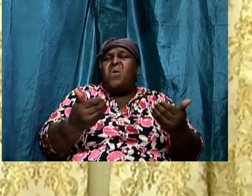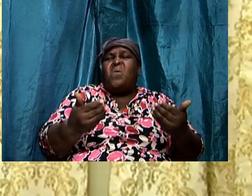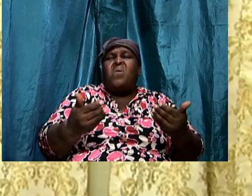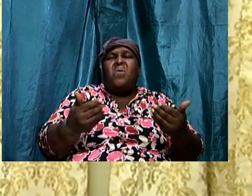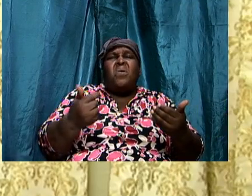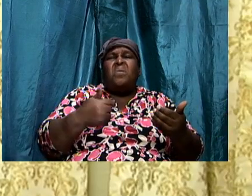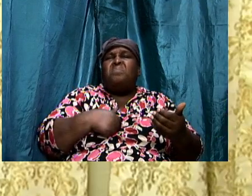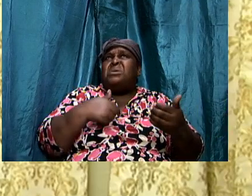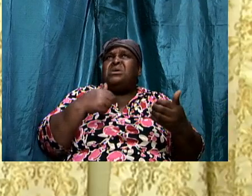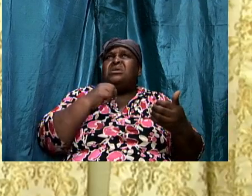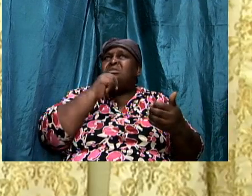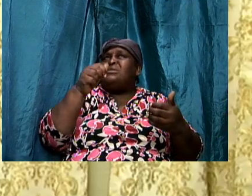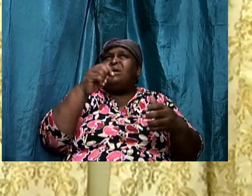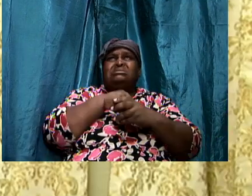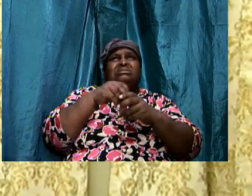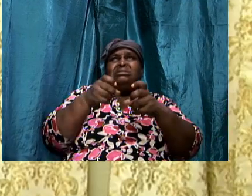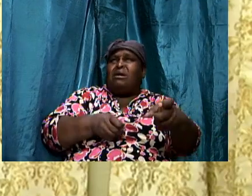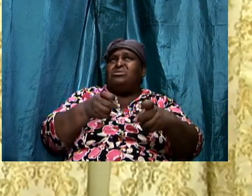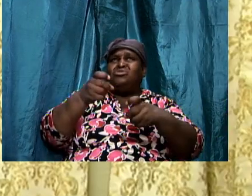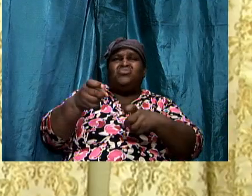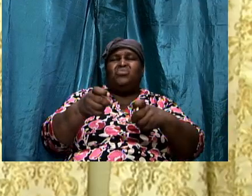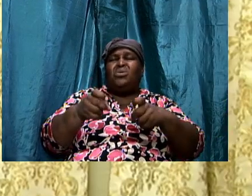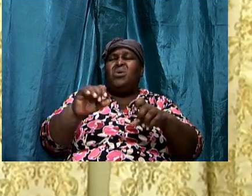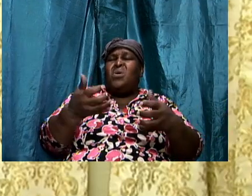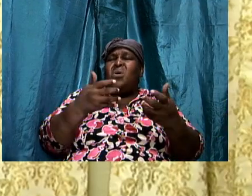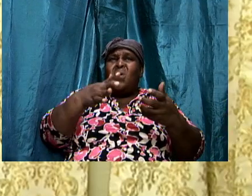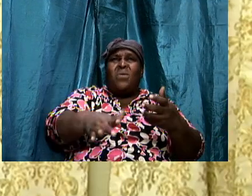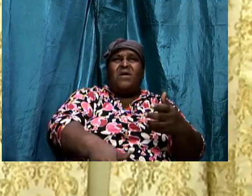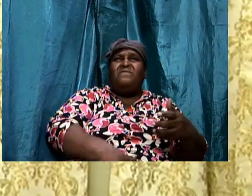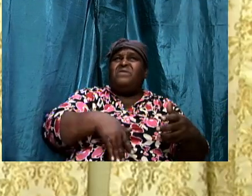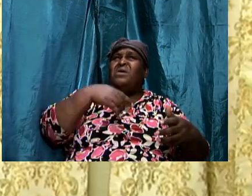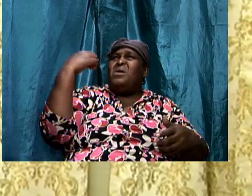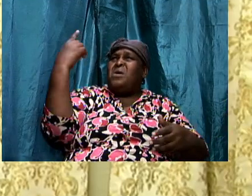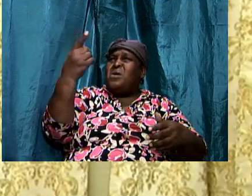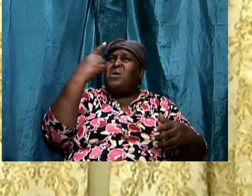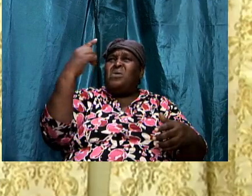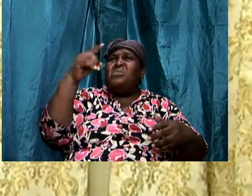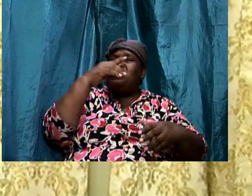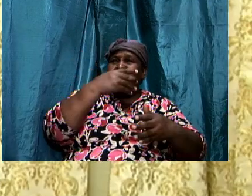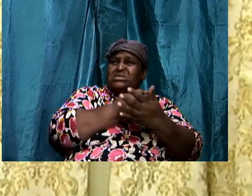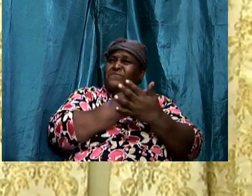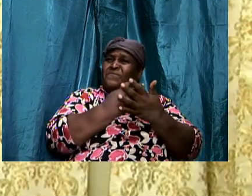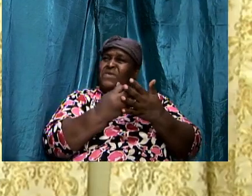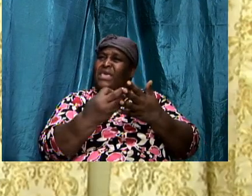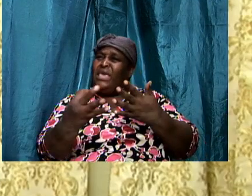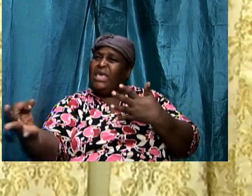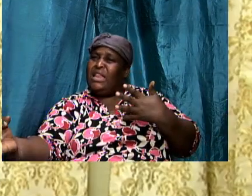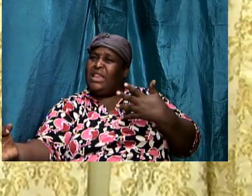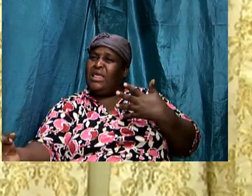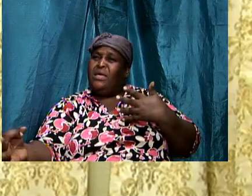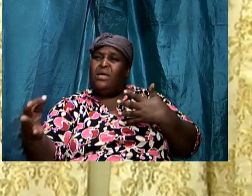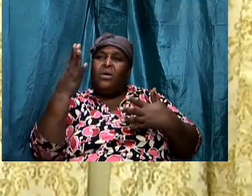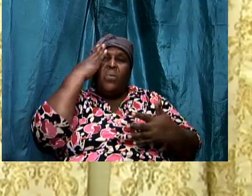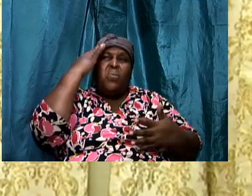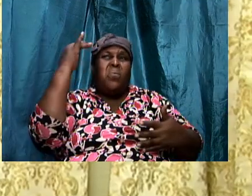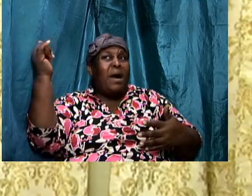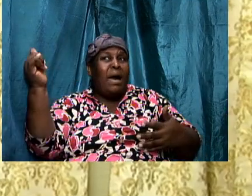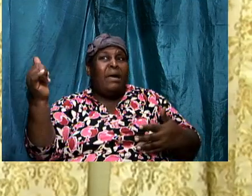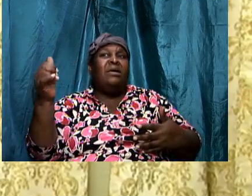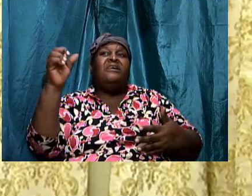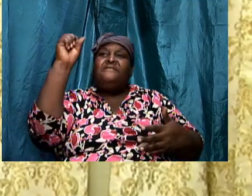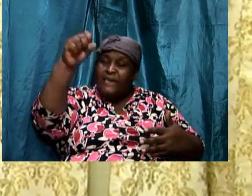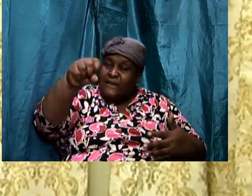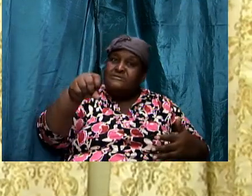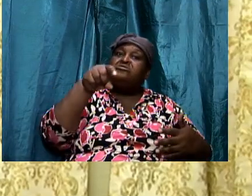hand wondering how is it that I feel that I am always on the ground. Why? Yes you are in warfare